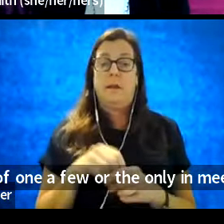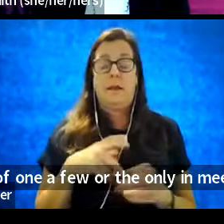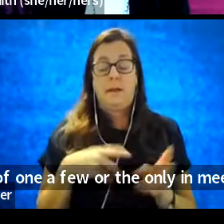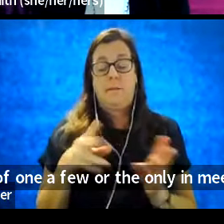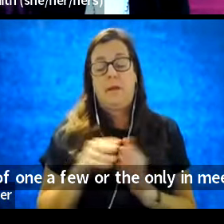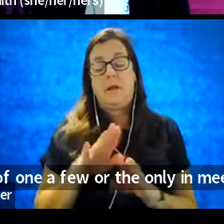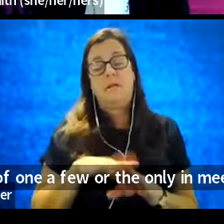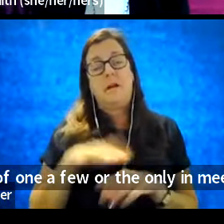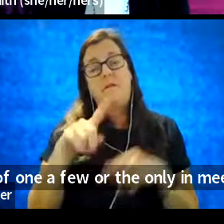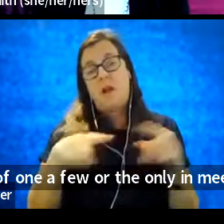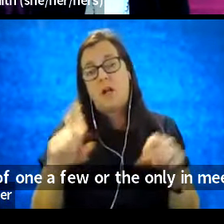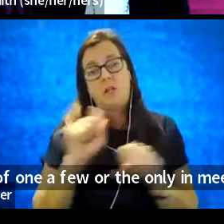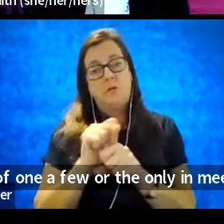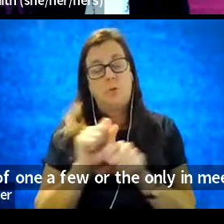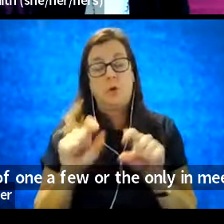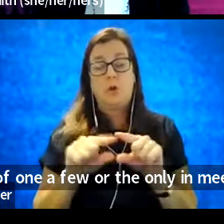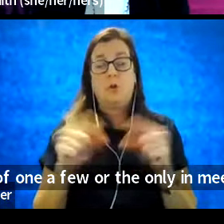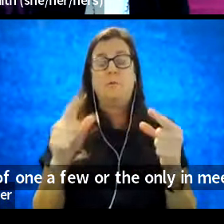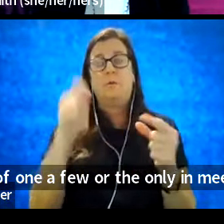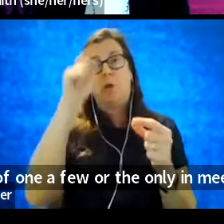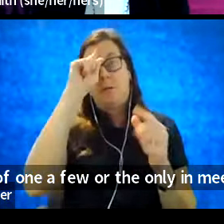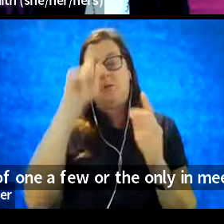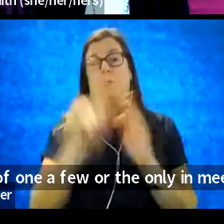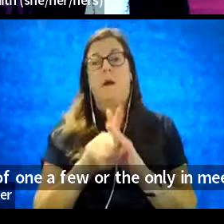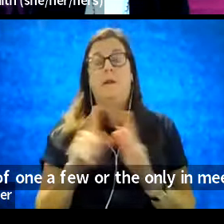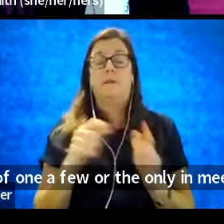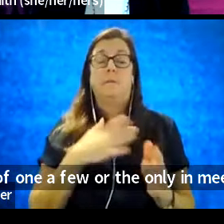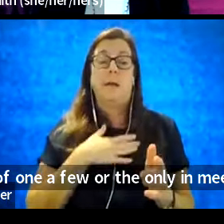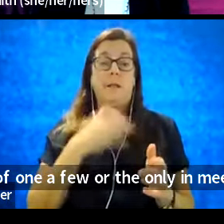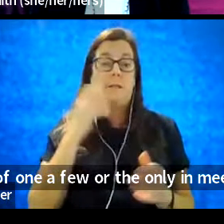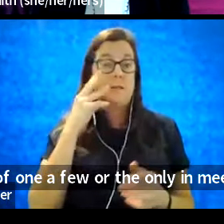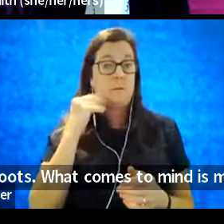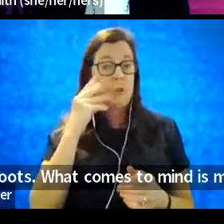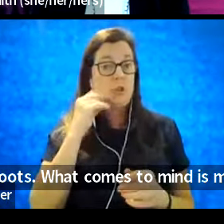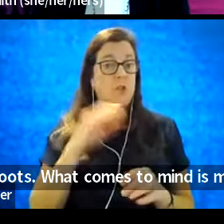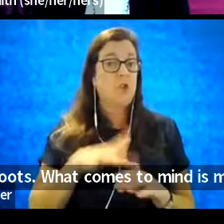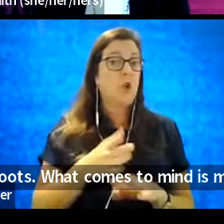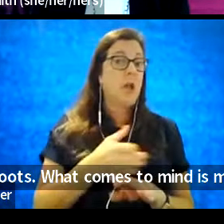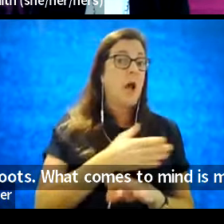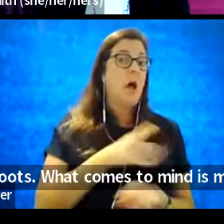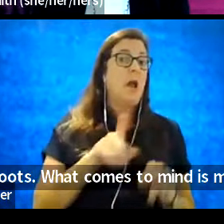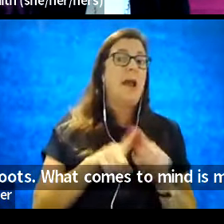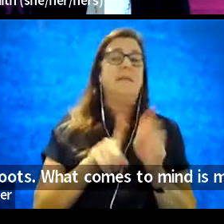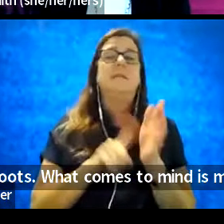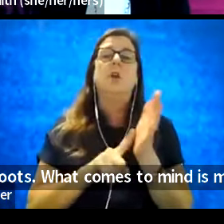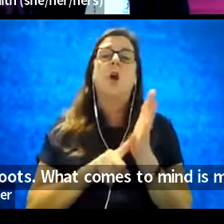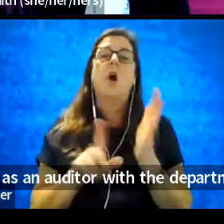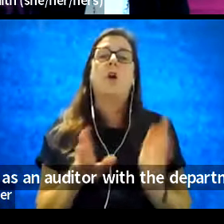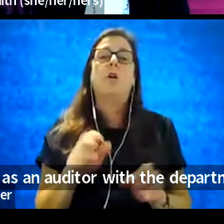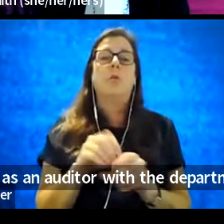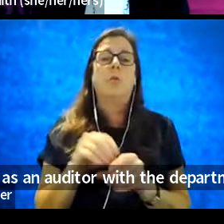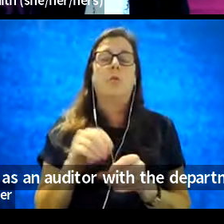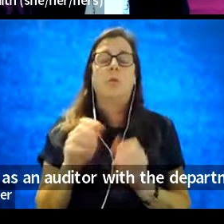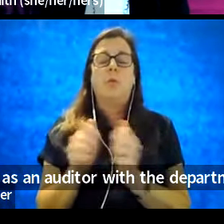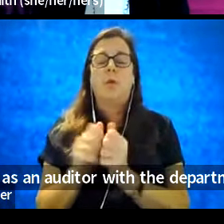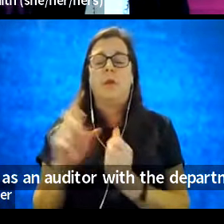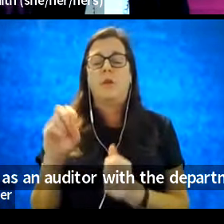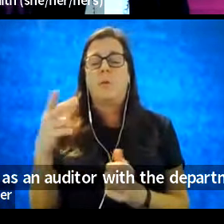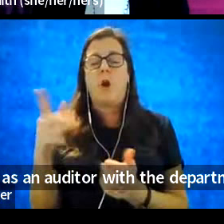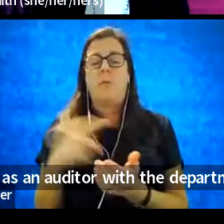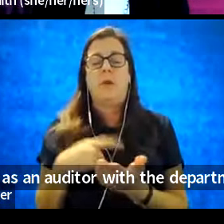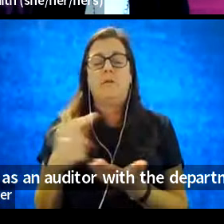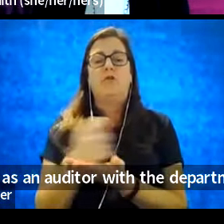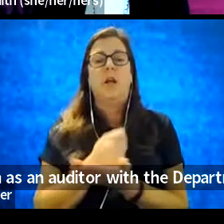various work groups. What comes to mind is my experience early on as an auditor with the Department of Treasury Office of Inspector